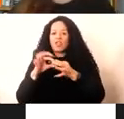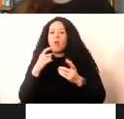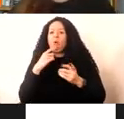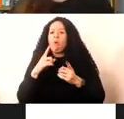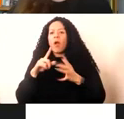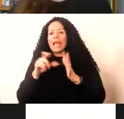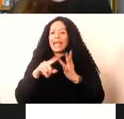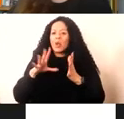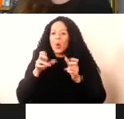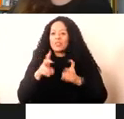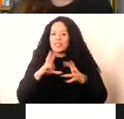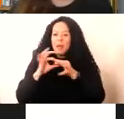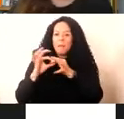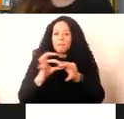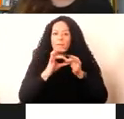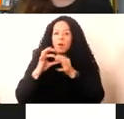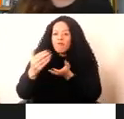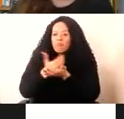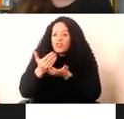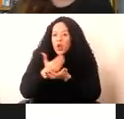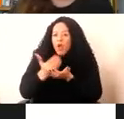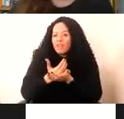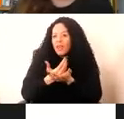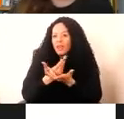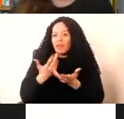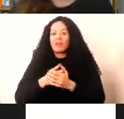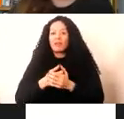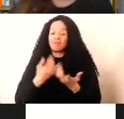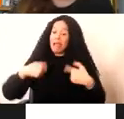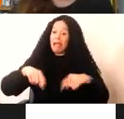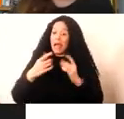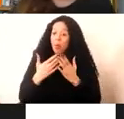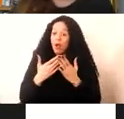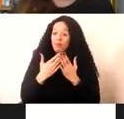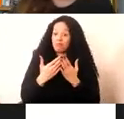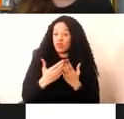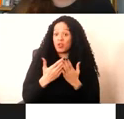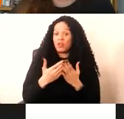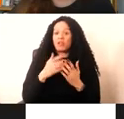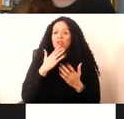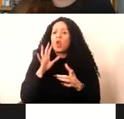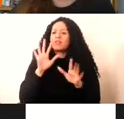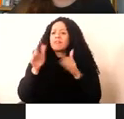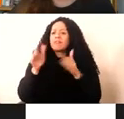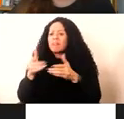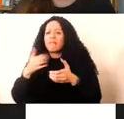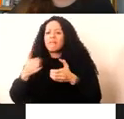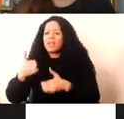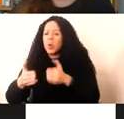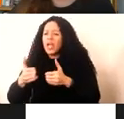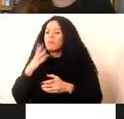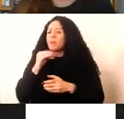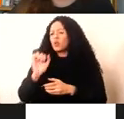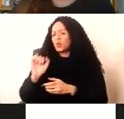involved in some of these objects. Our case studies were not specifically video games, but we drew from this example quite often. And